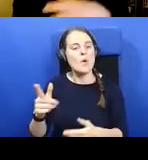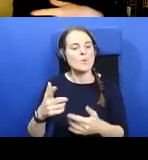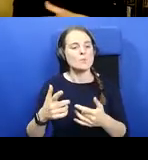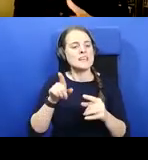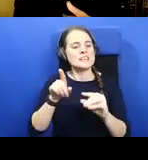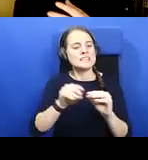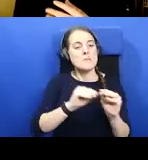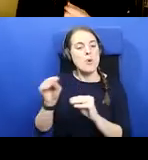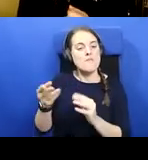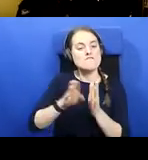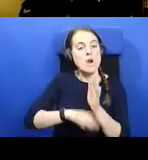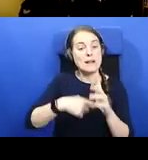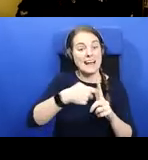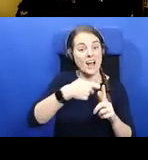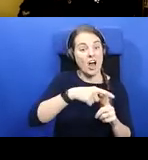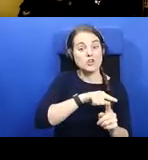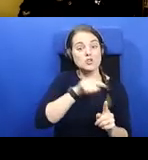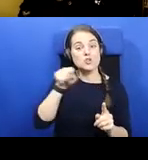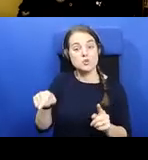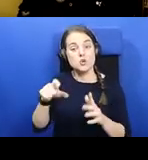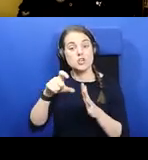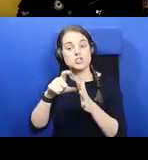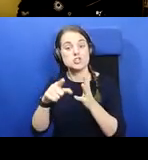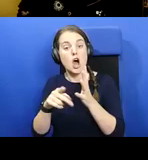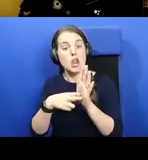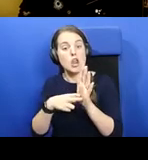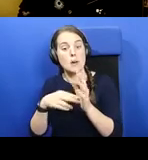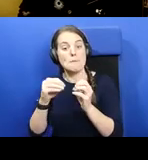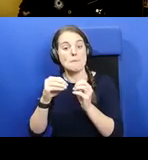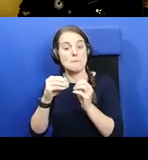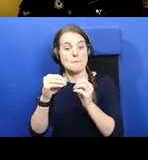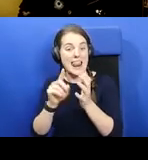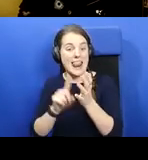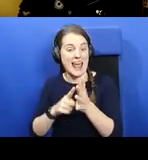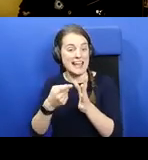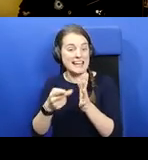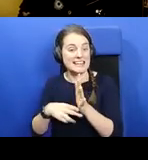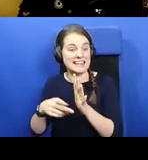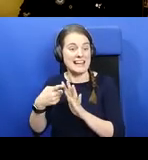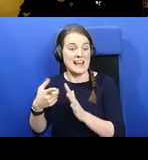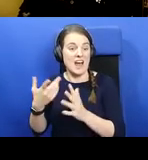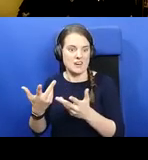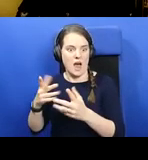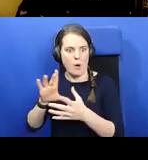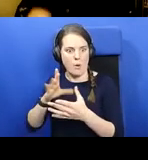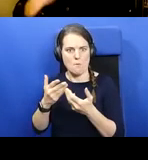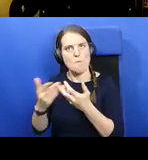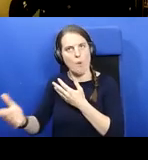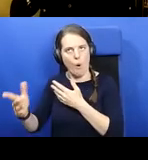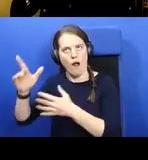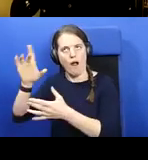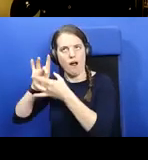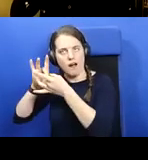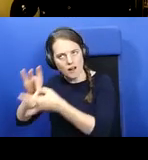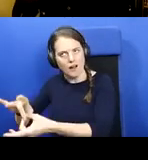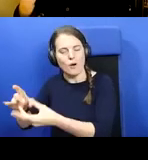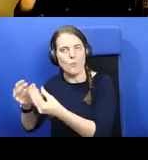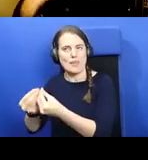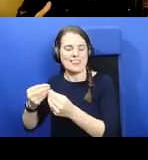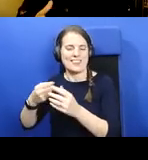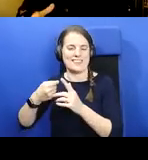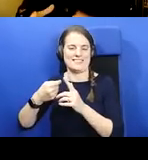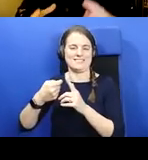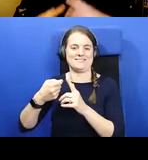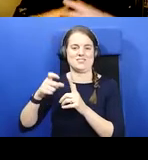it's probably Dunblaine that, you know, people associate him with to a great extent now. Now, when I